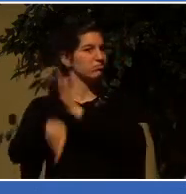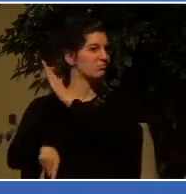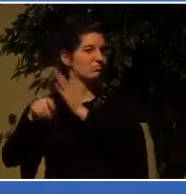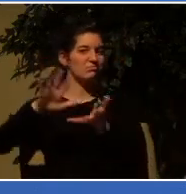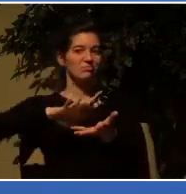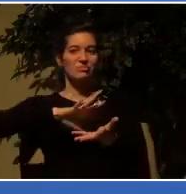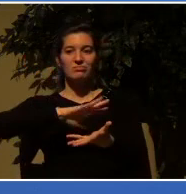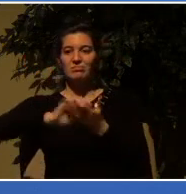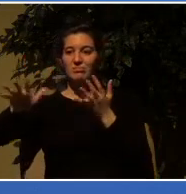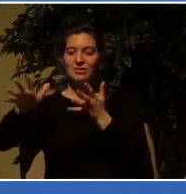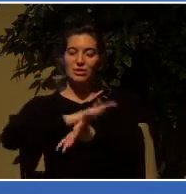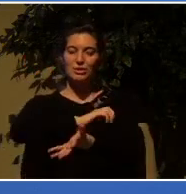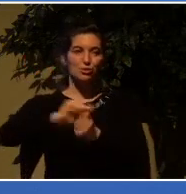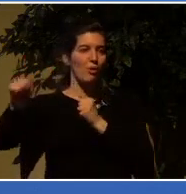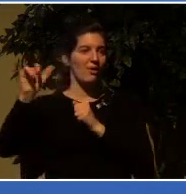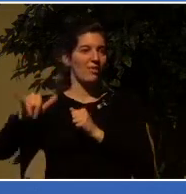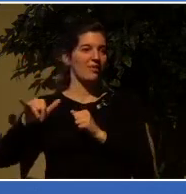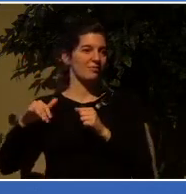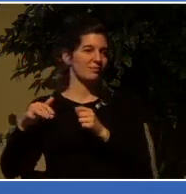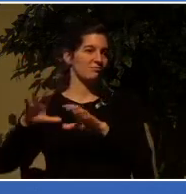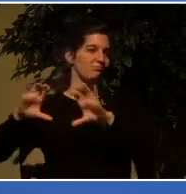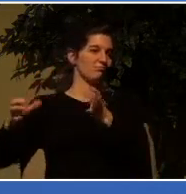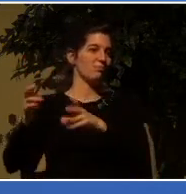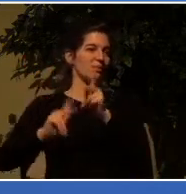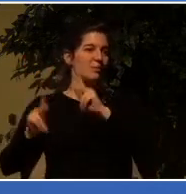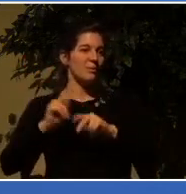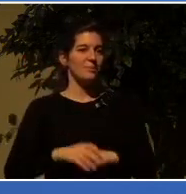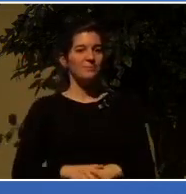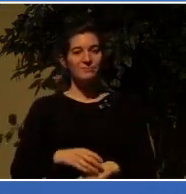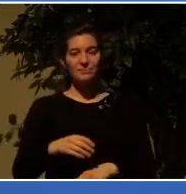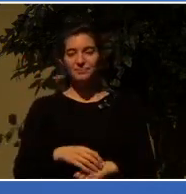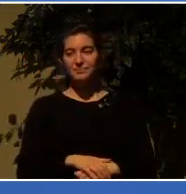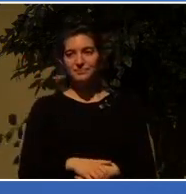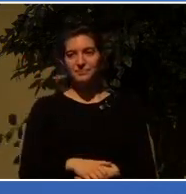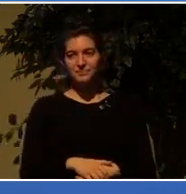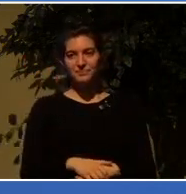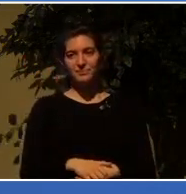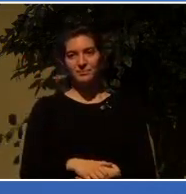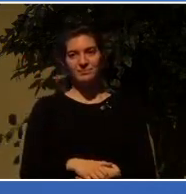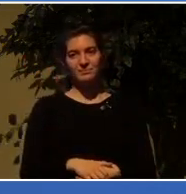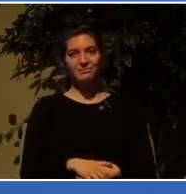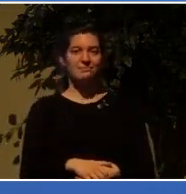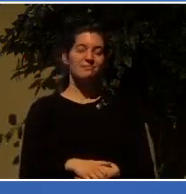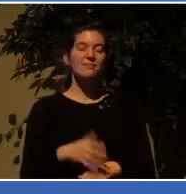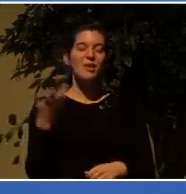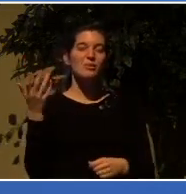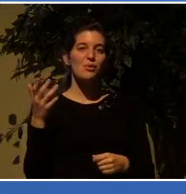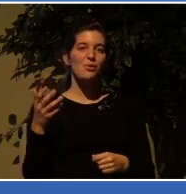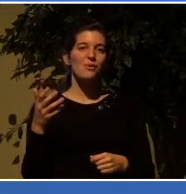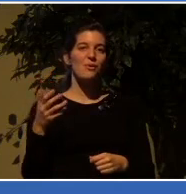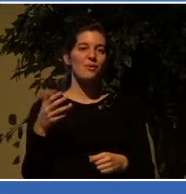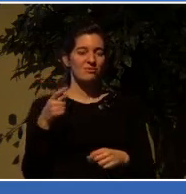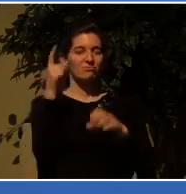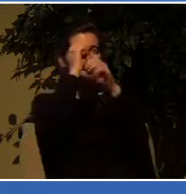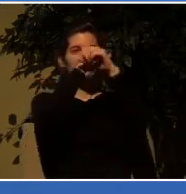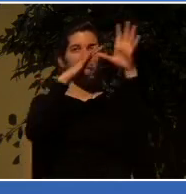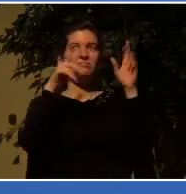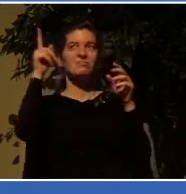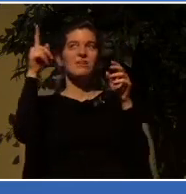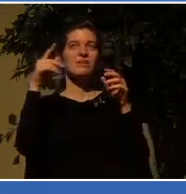said is the reverse side of God's love think of God as the great physician